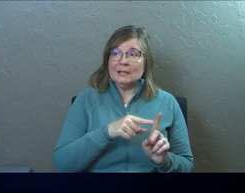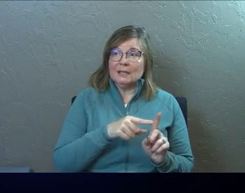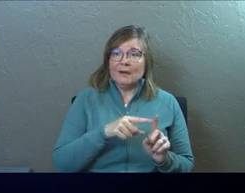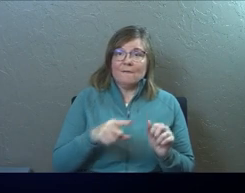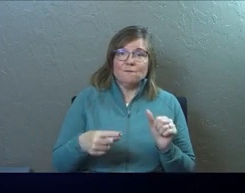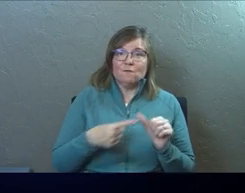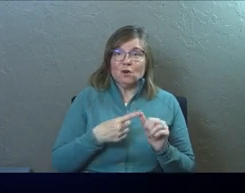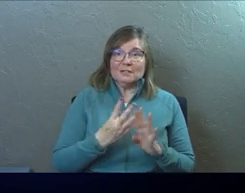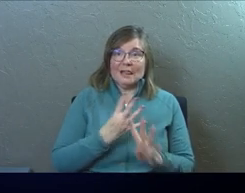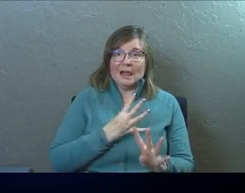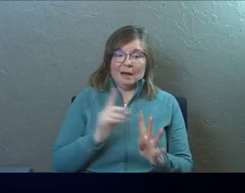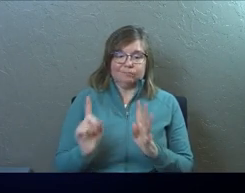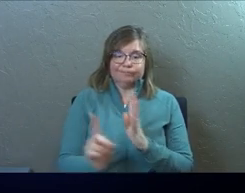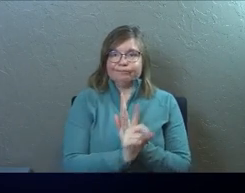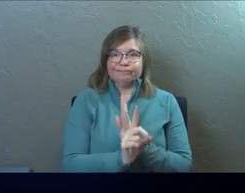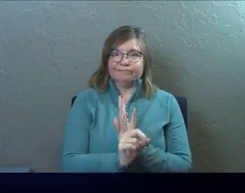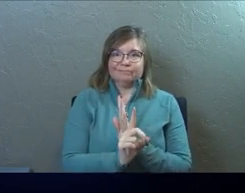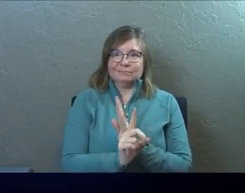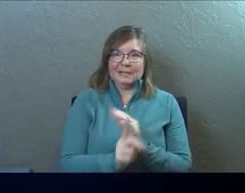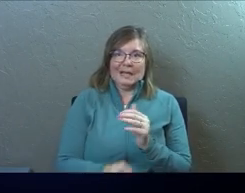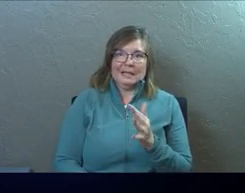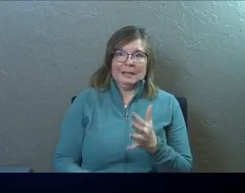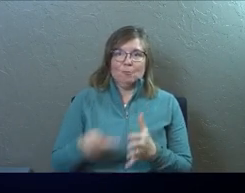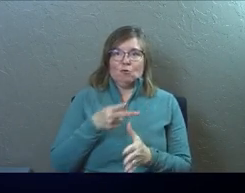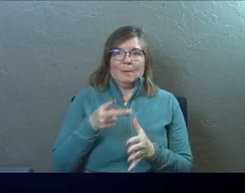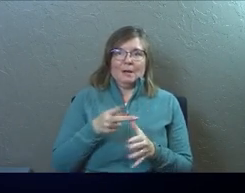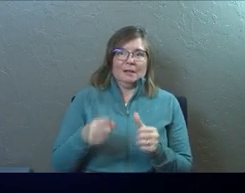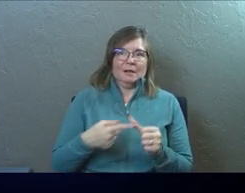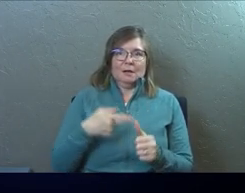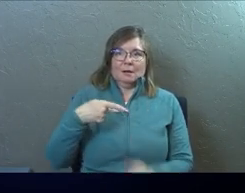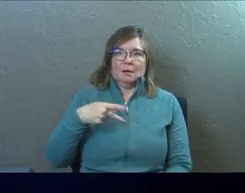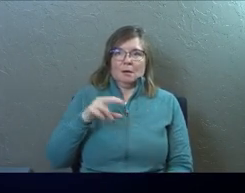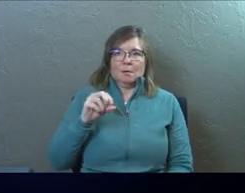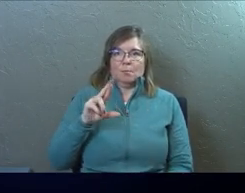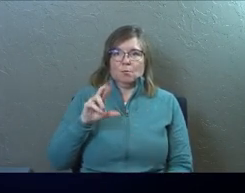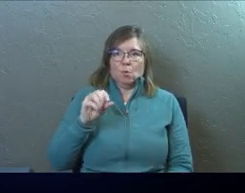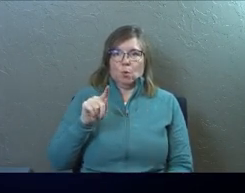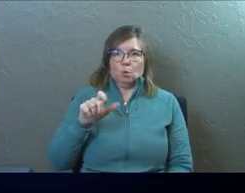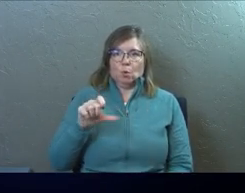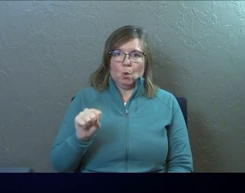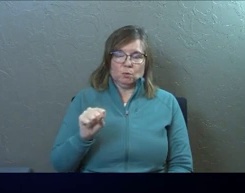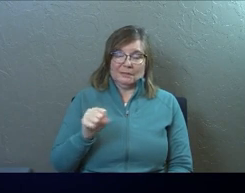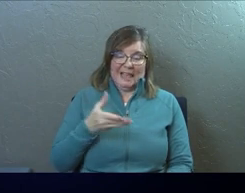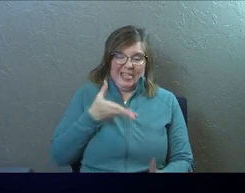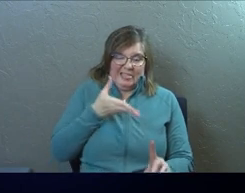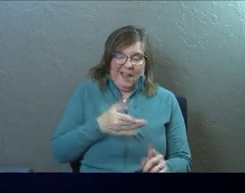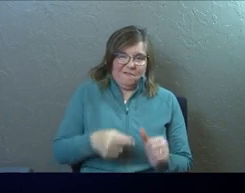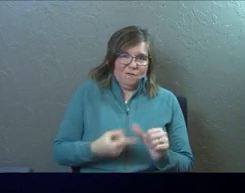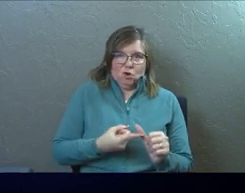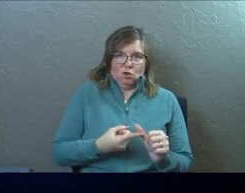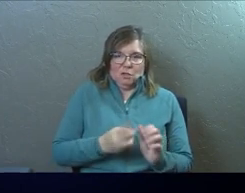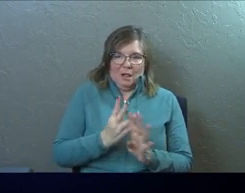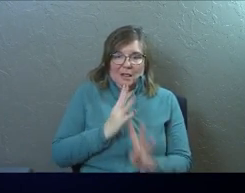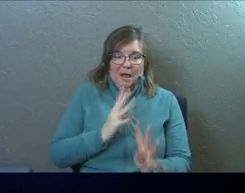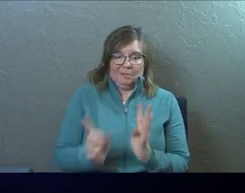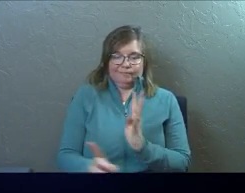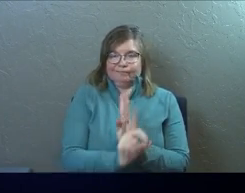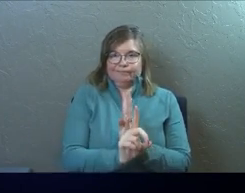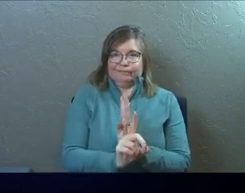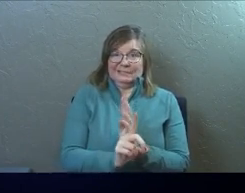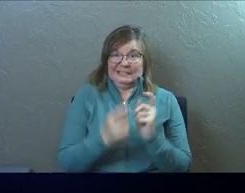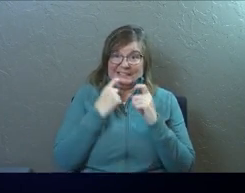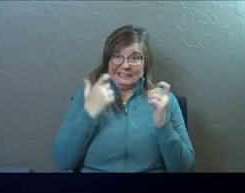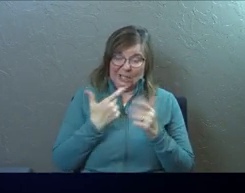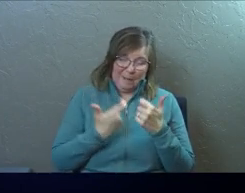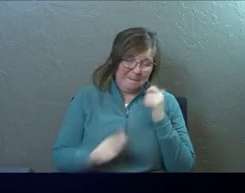first in line. He is primary in line. And Protos, he is right there as far as the line of